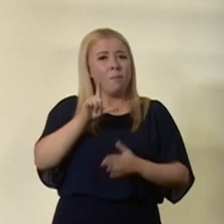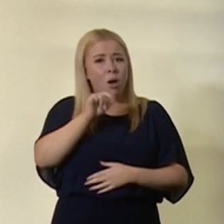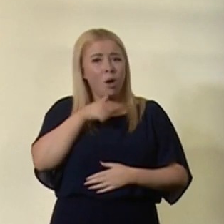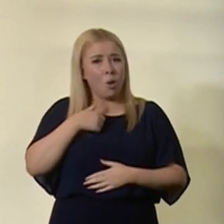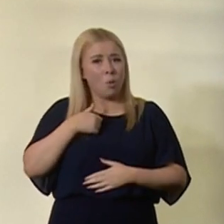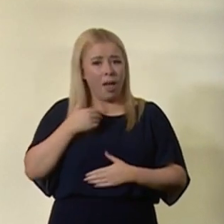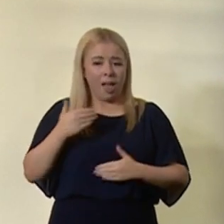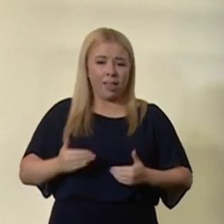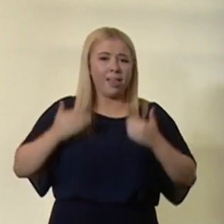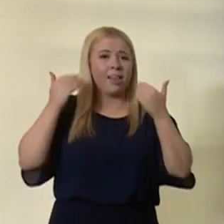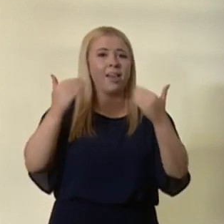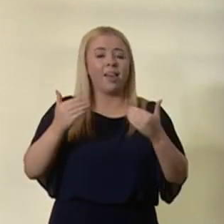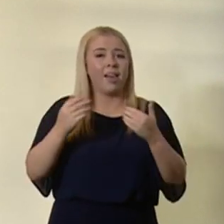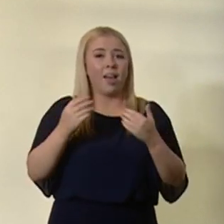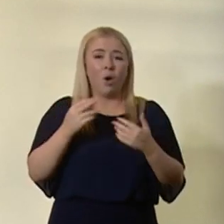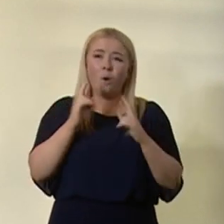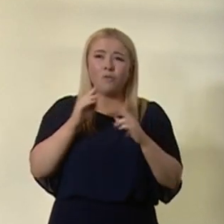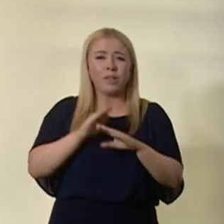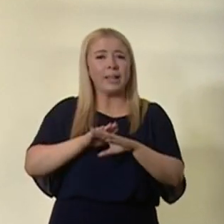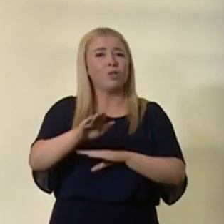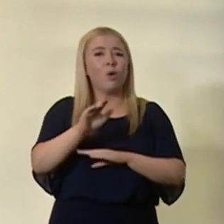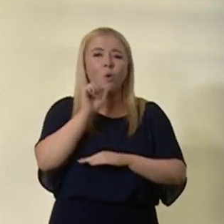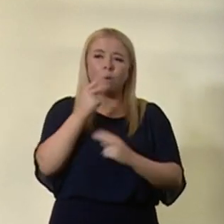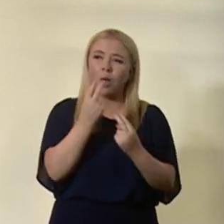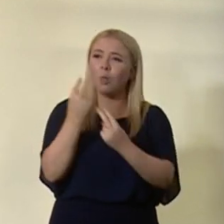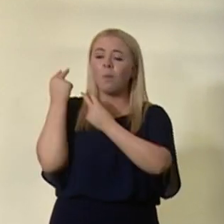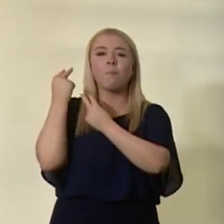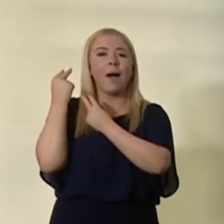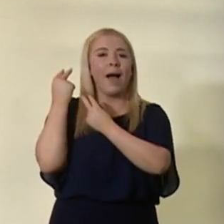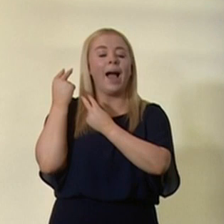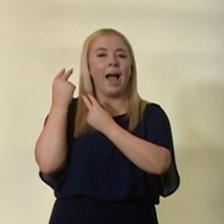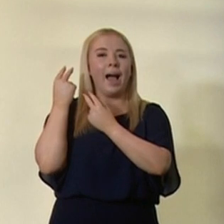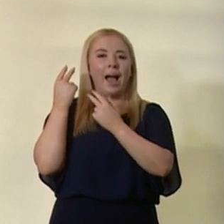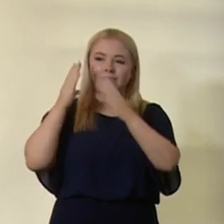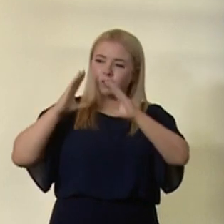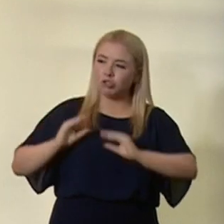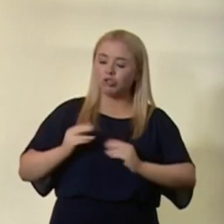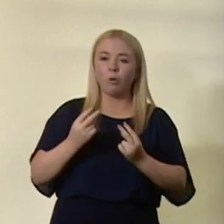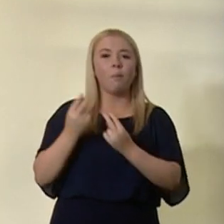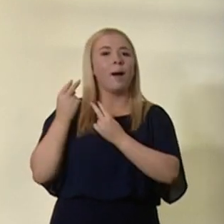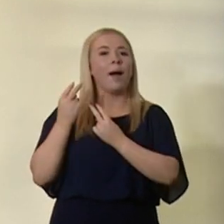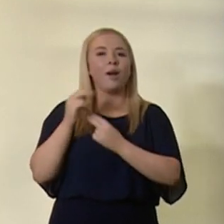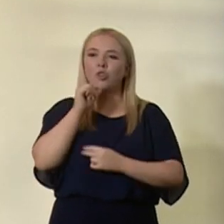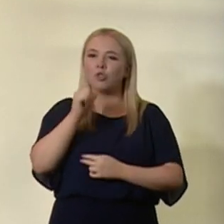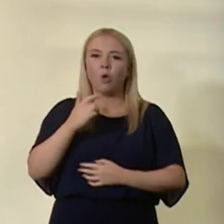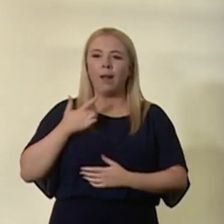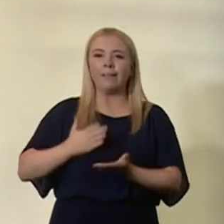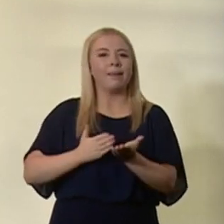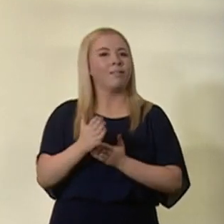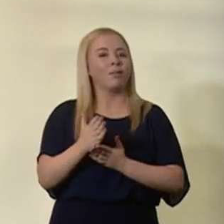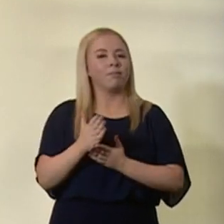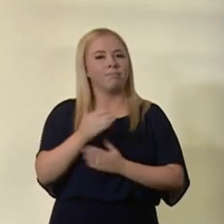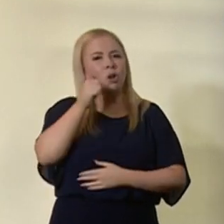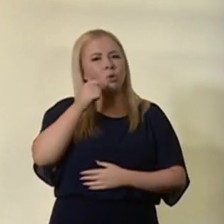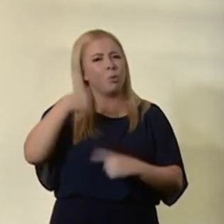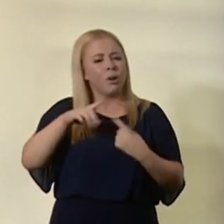And one day, hopefully soon, we will be looking back on it, not living through it. So though we are all struggling